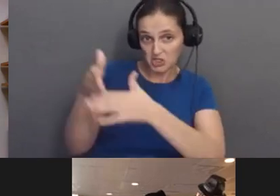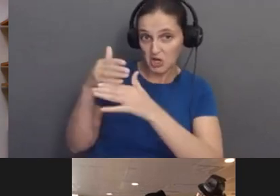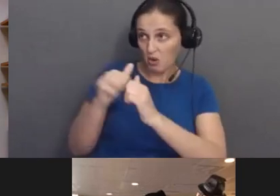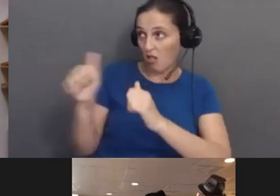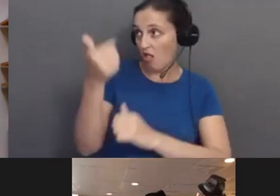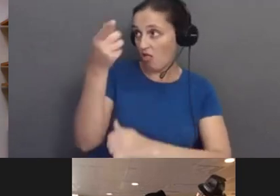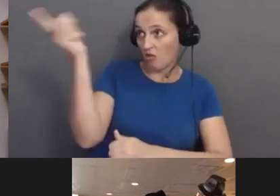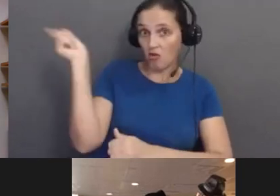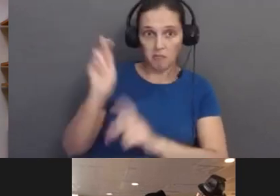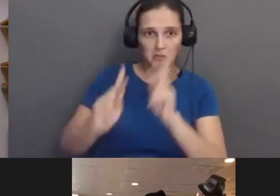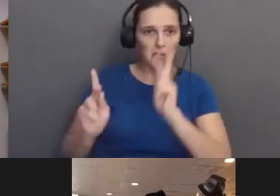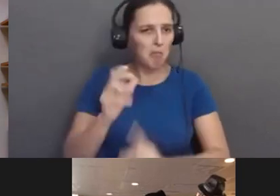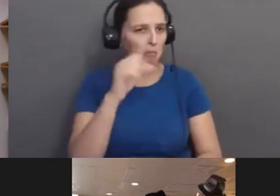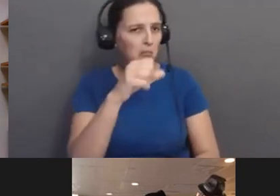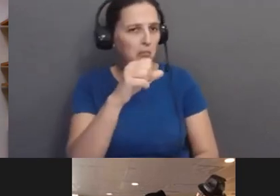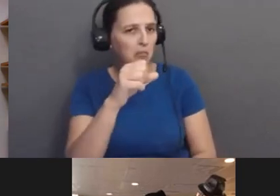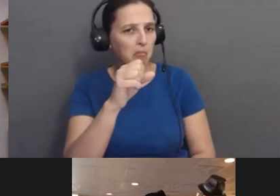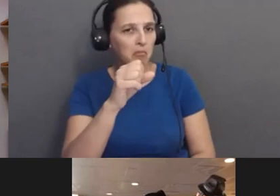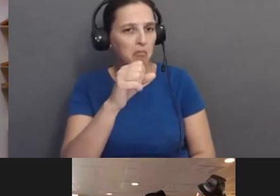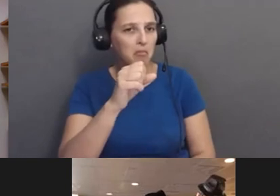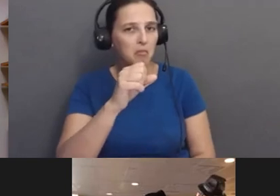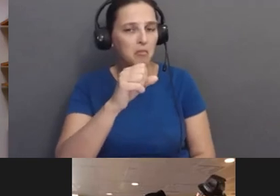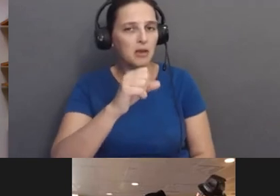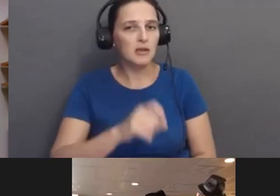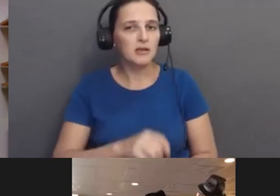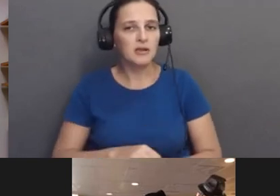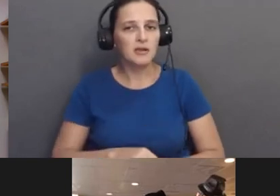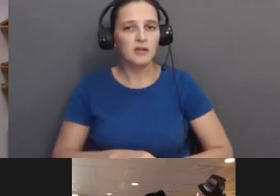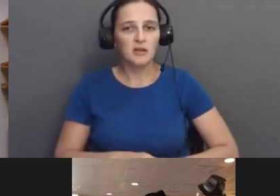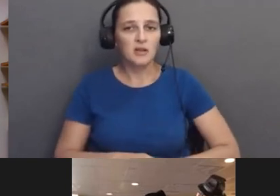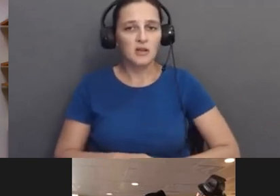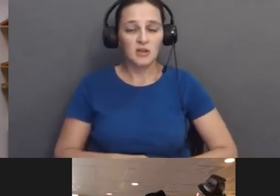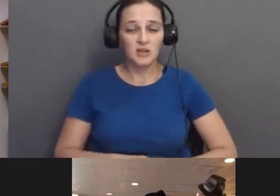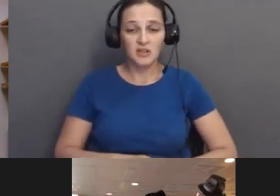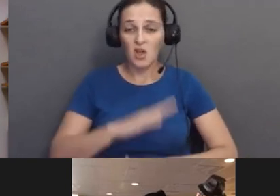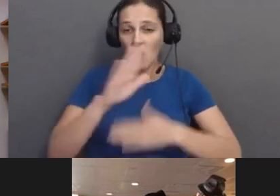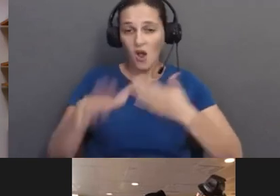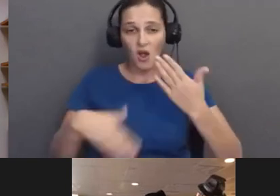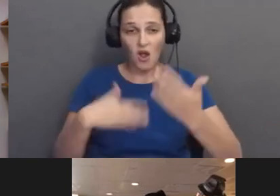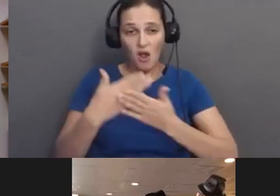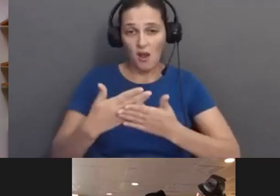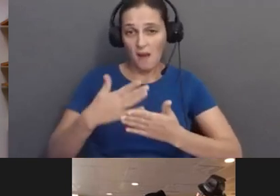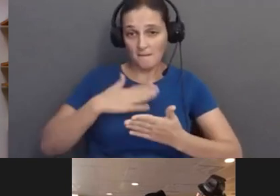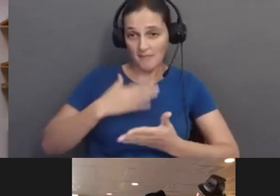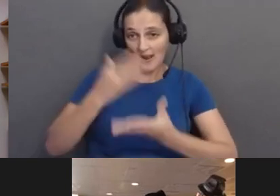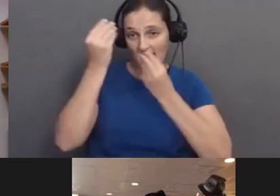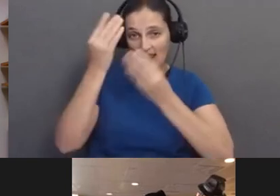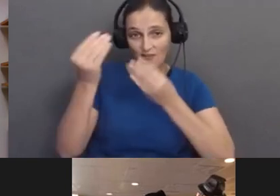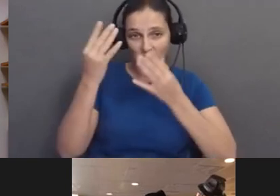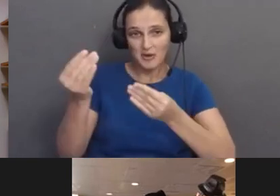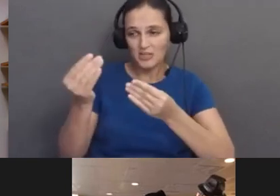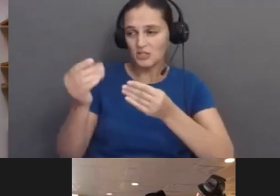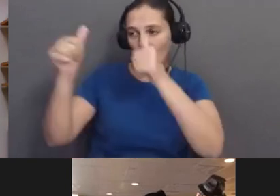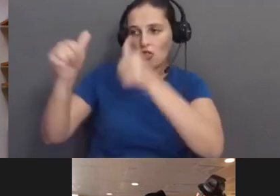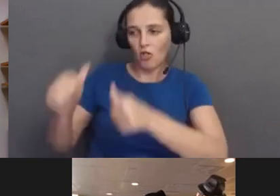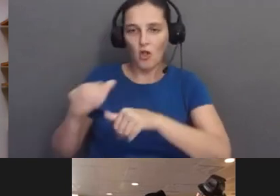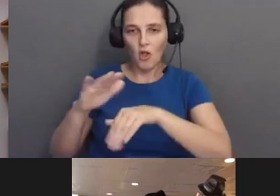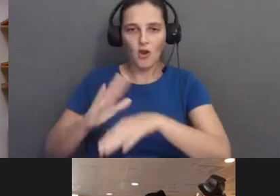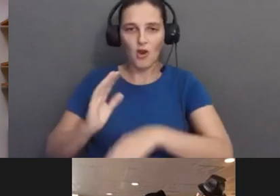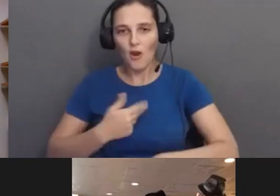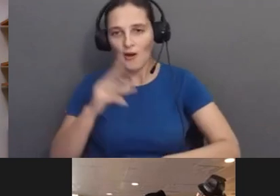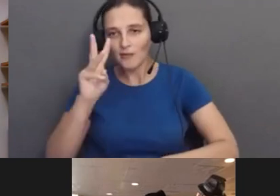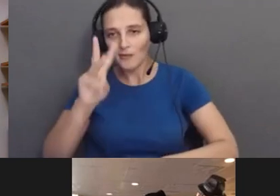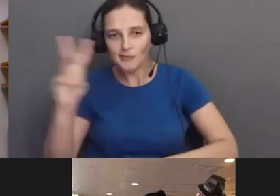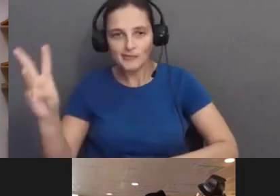Yeah, I think so, yeah. And I think almost all the information that I presented on can be found on our site or the CDC site, so